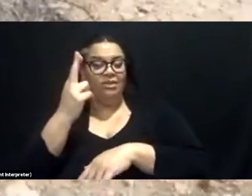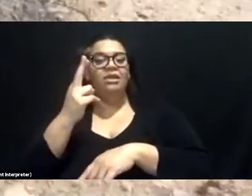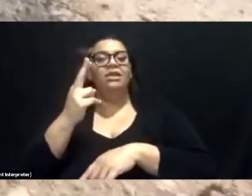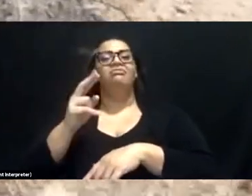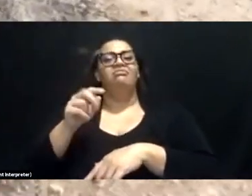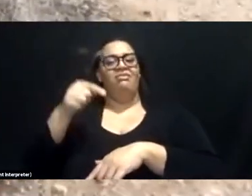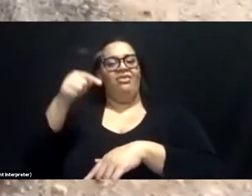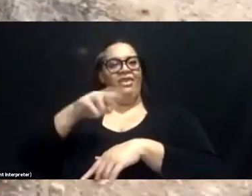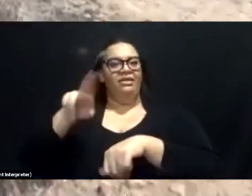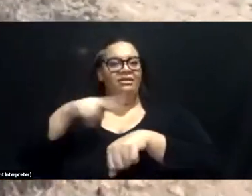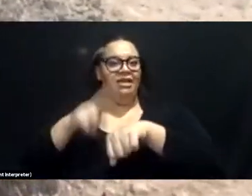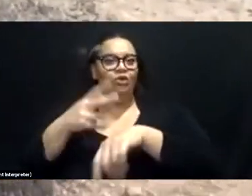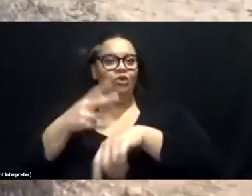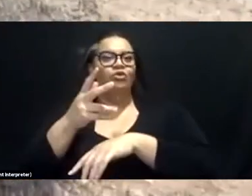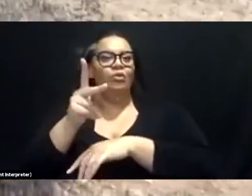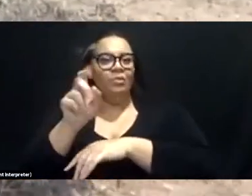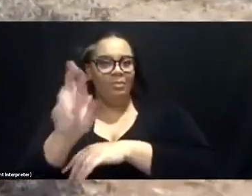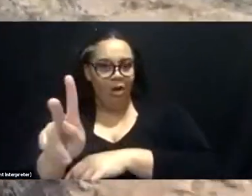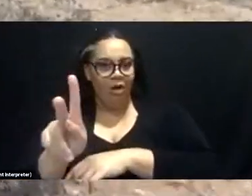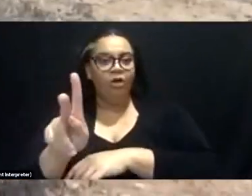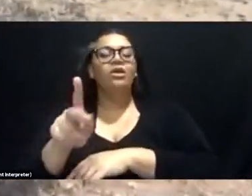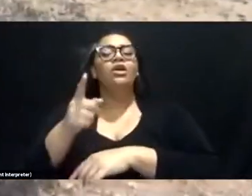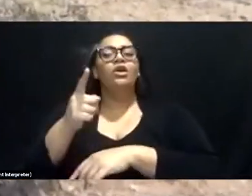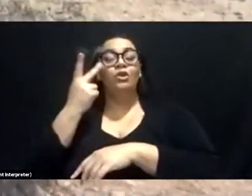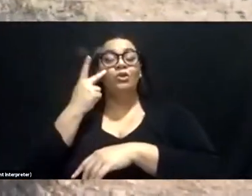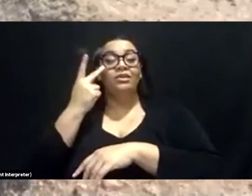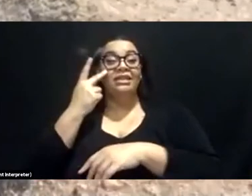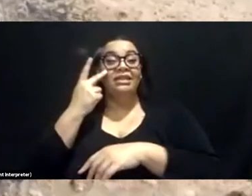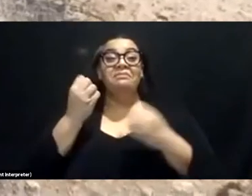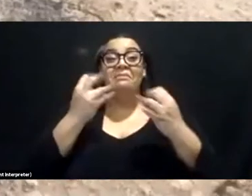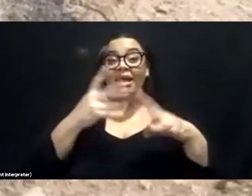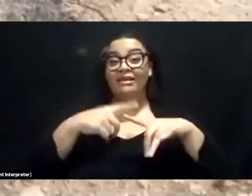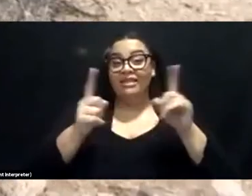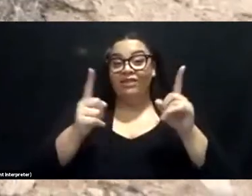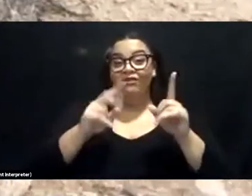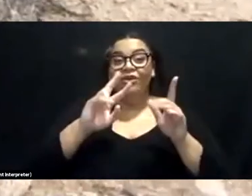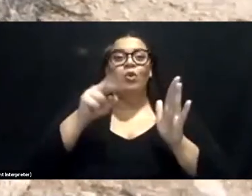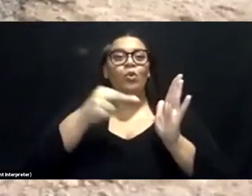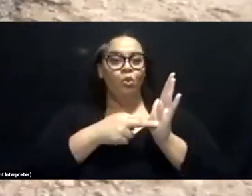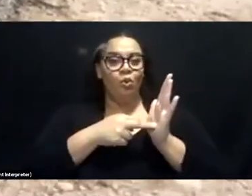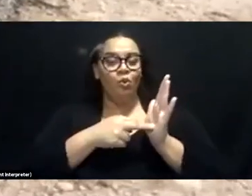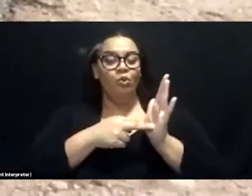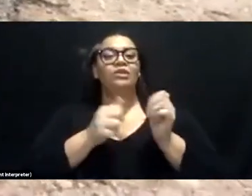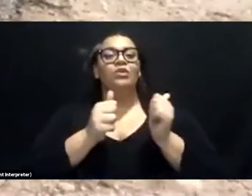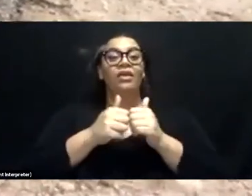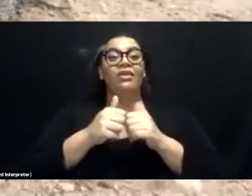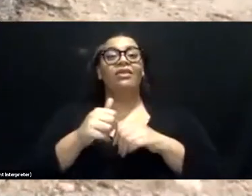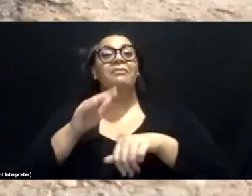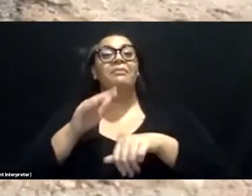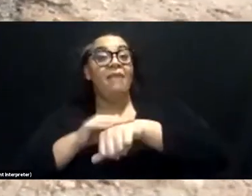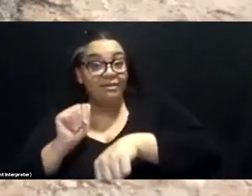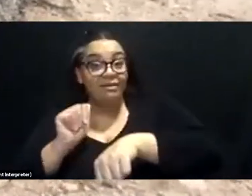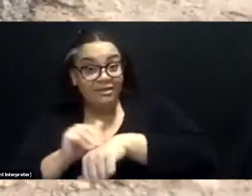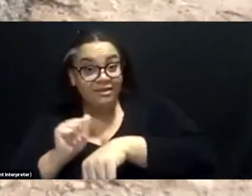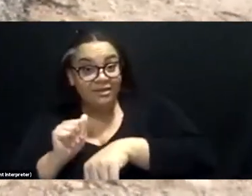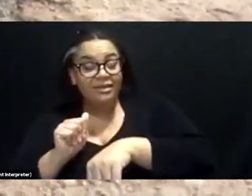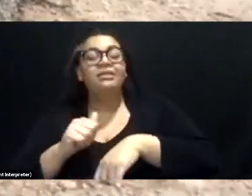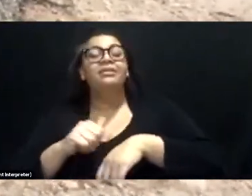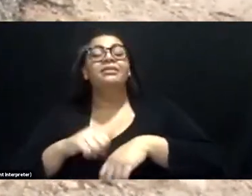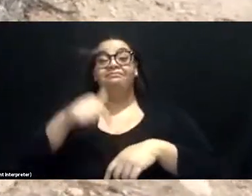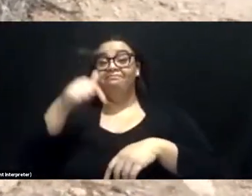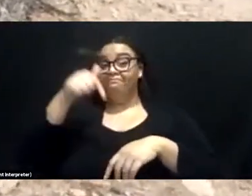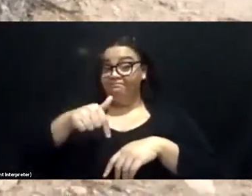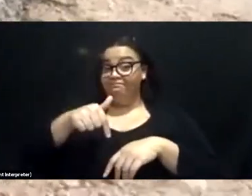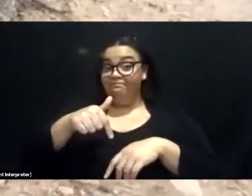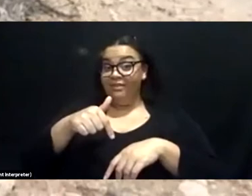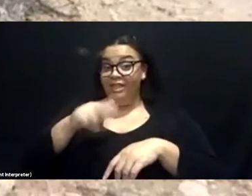places that, that are wild animals homes, you'll see different regulations regarding pets. At Joshua Tree National Park, we don't allow any